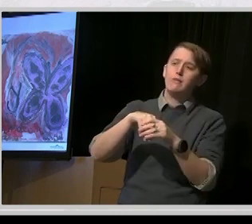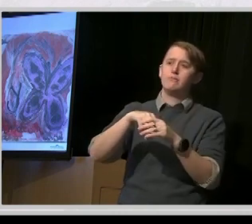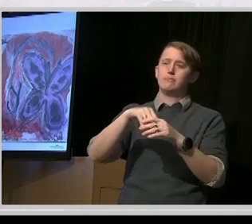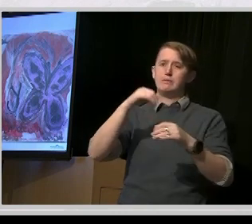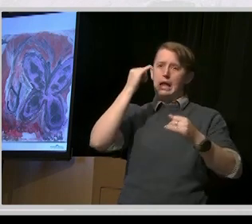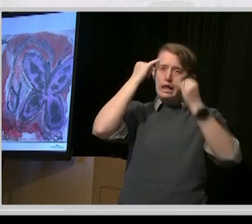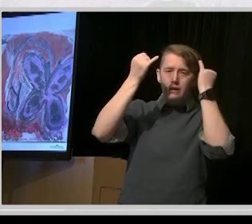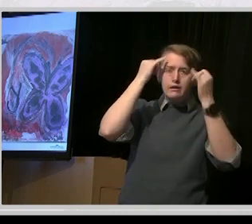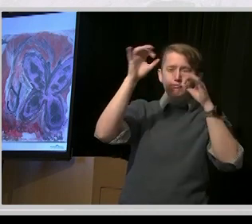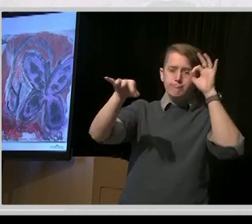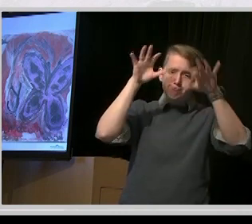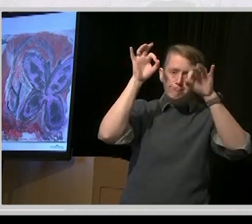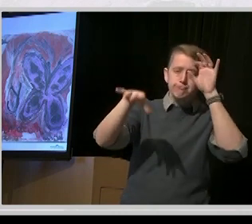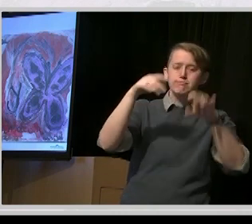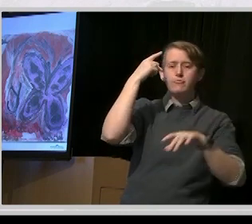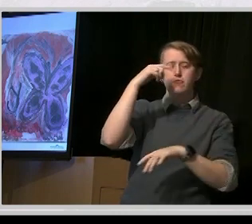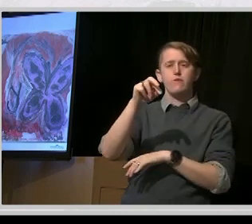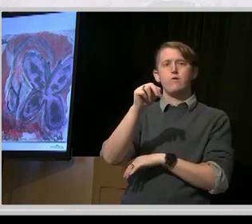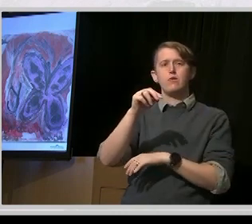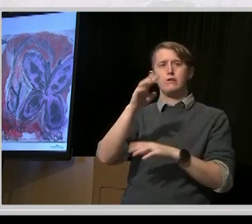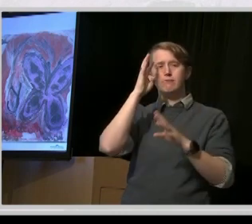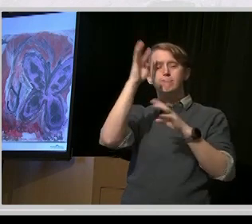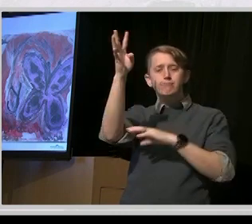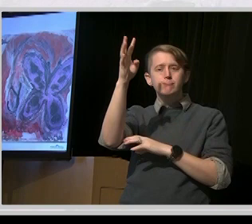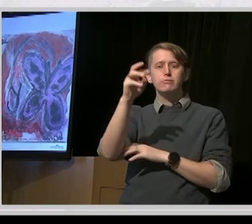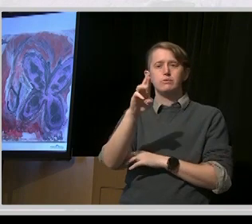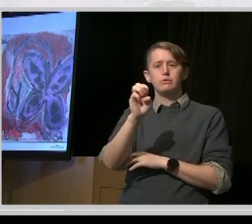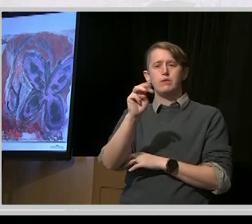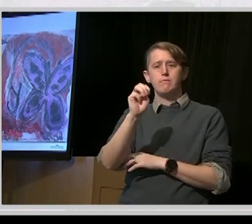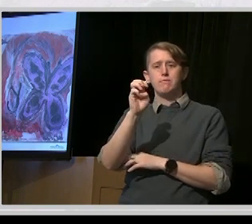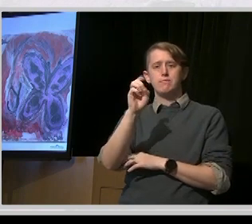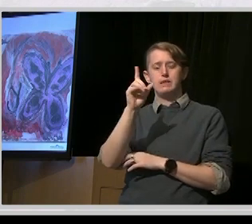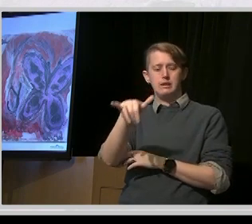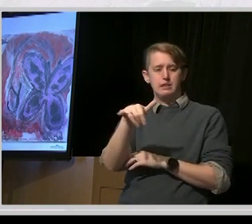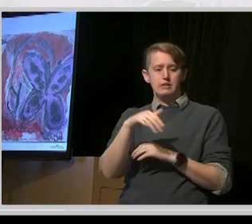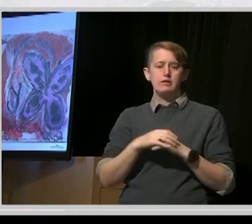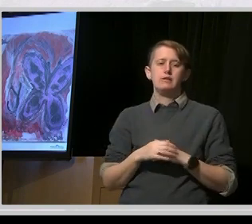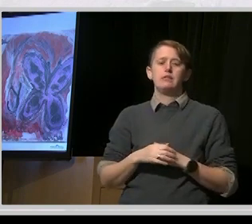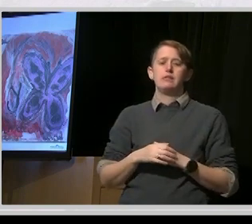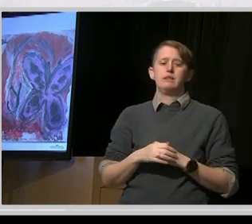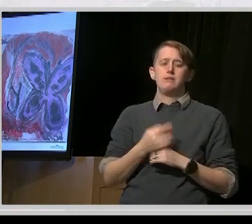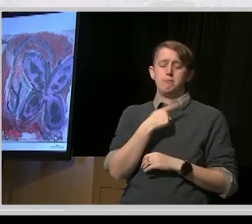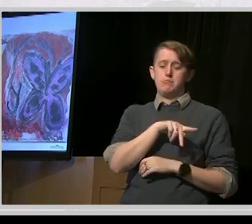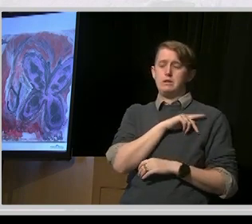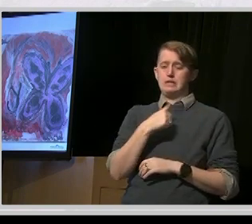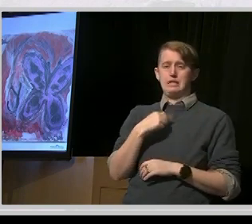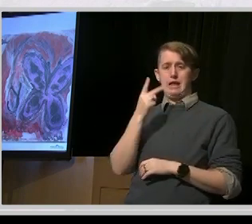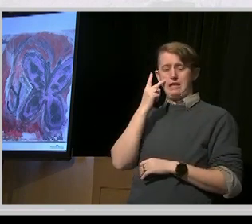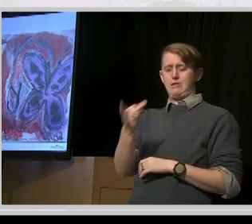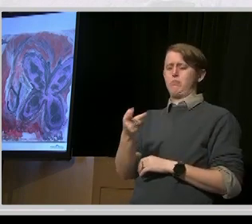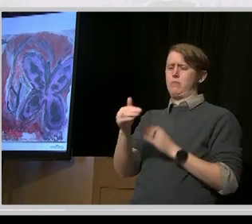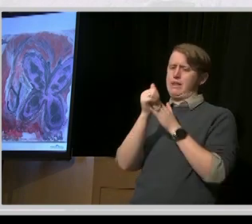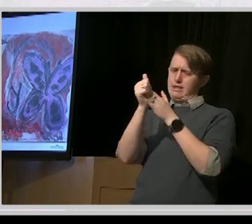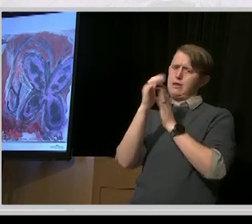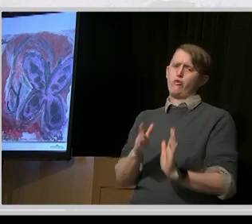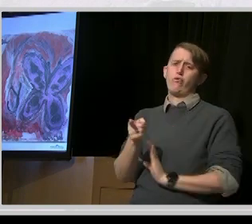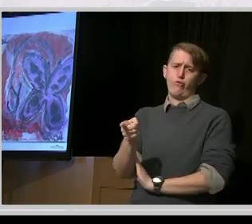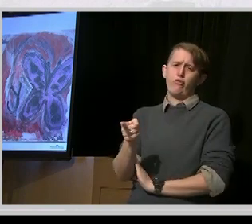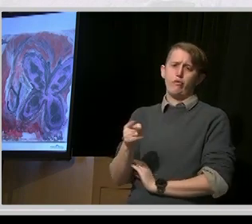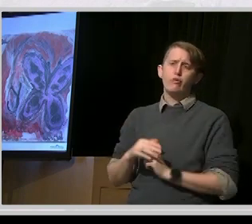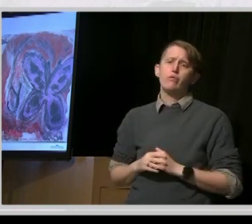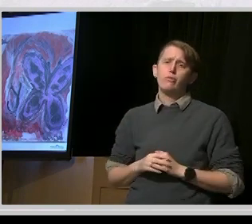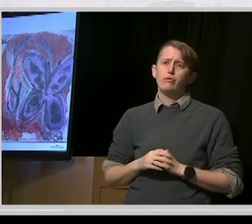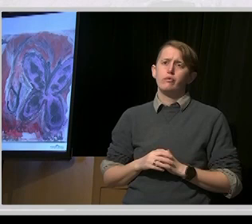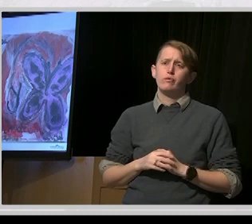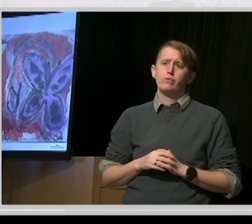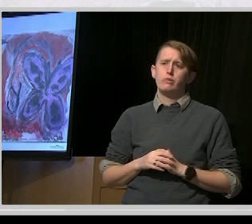I personally have found John to show tremendous personal leadership. And he's someone who also models working